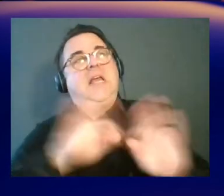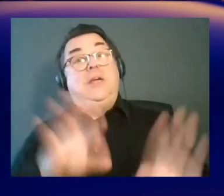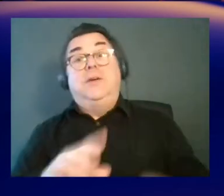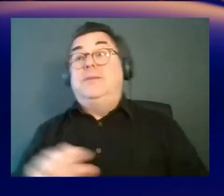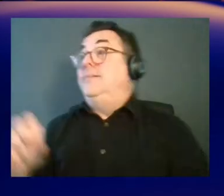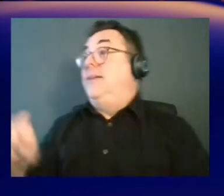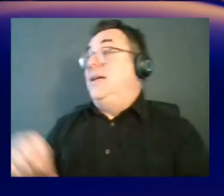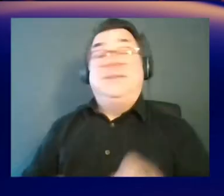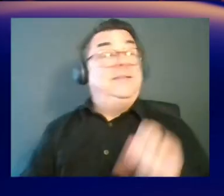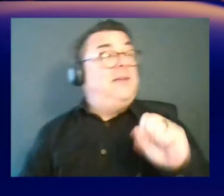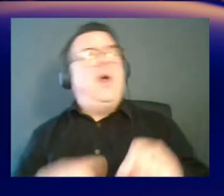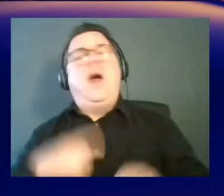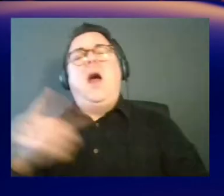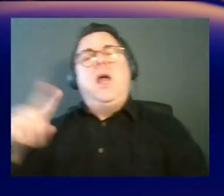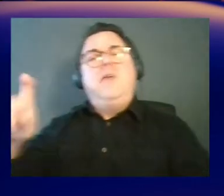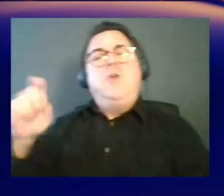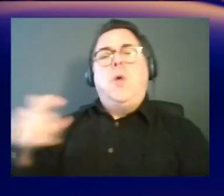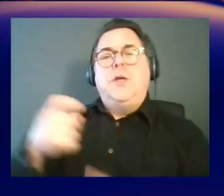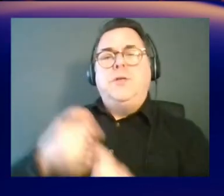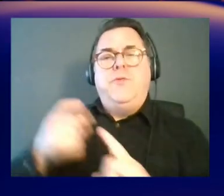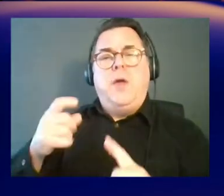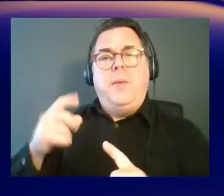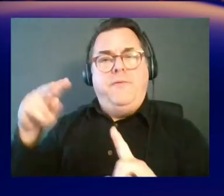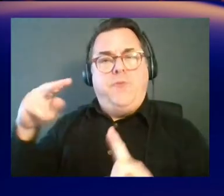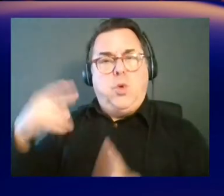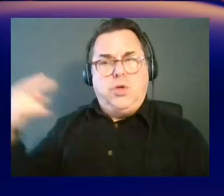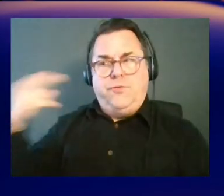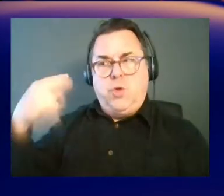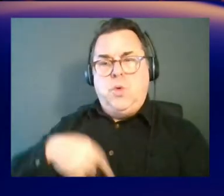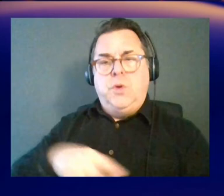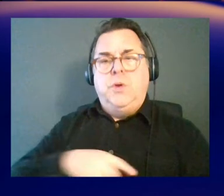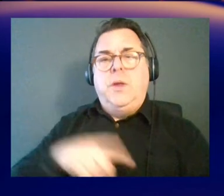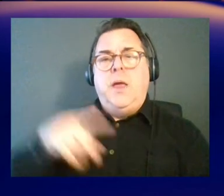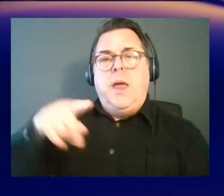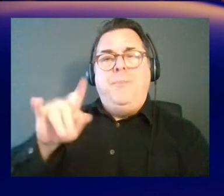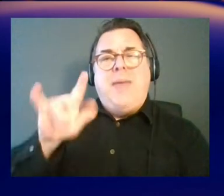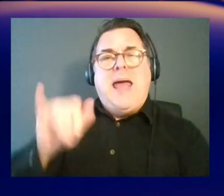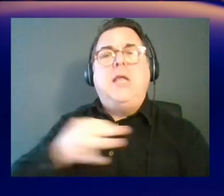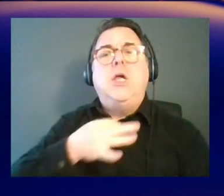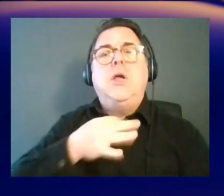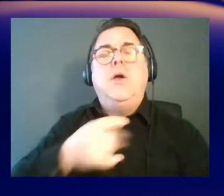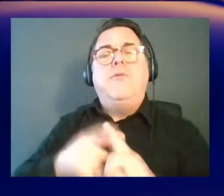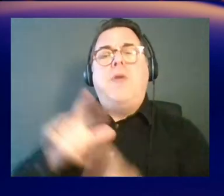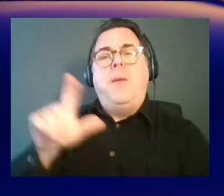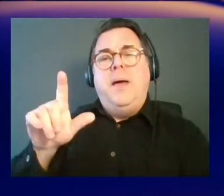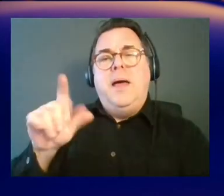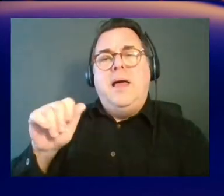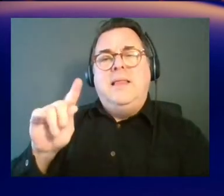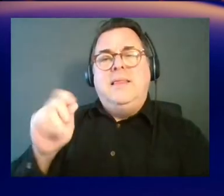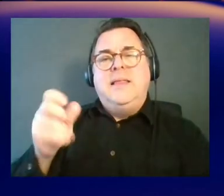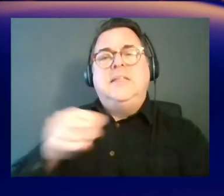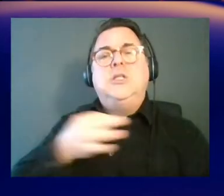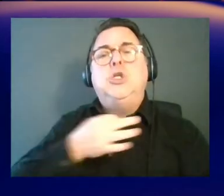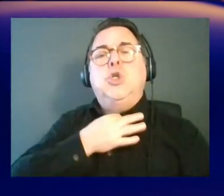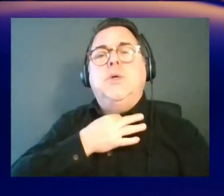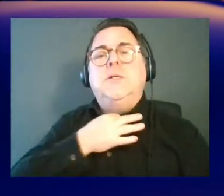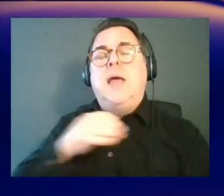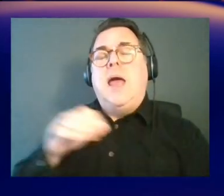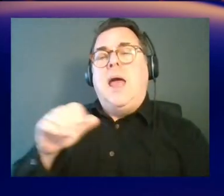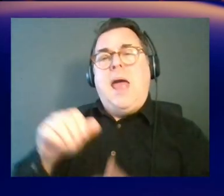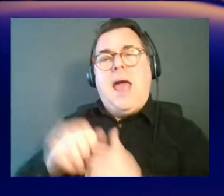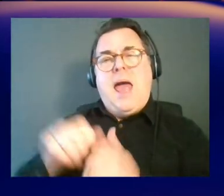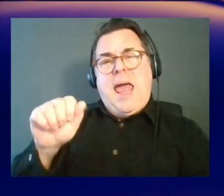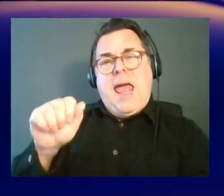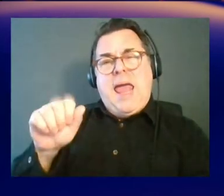So I did have one question from the viewers. Patty Holt from LinkedIn wants to know, how is AWS Open Data